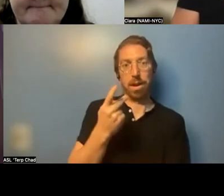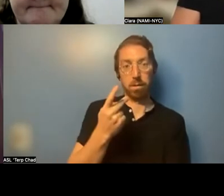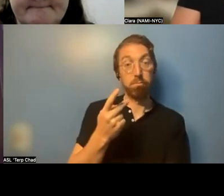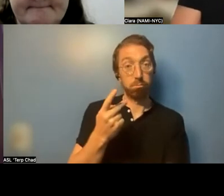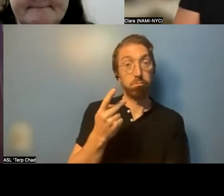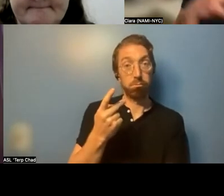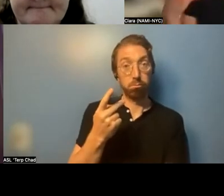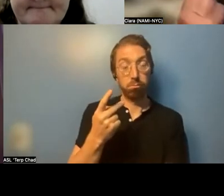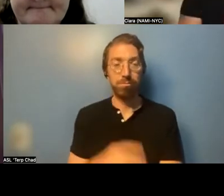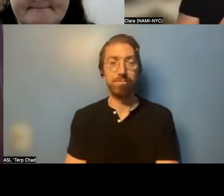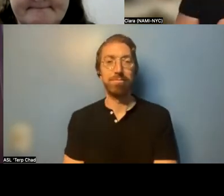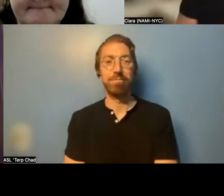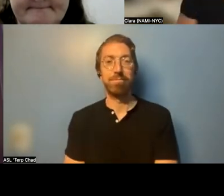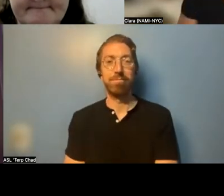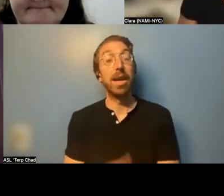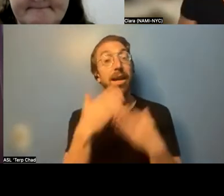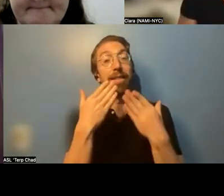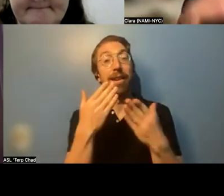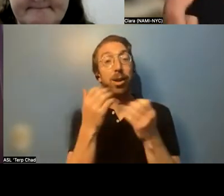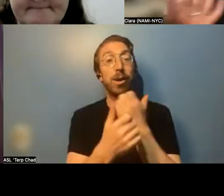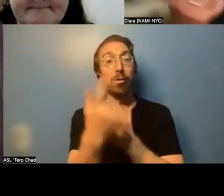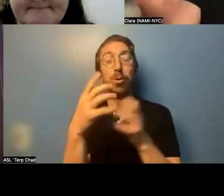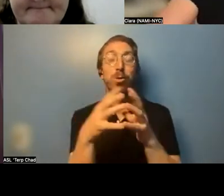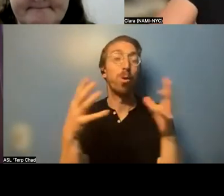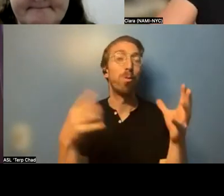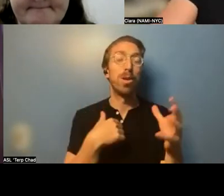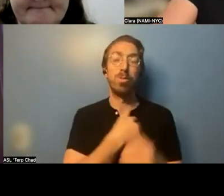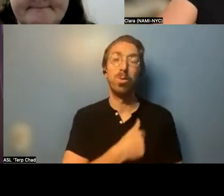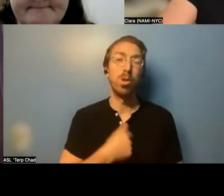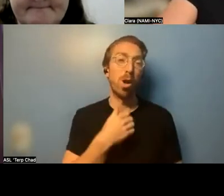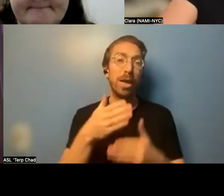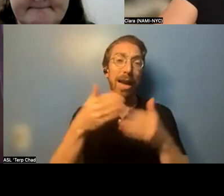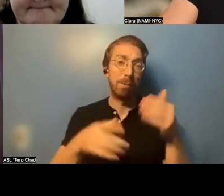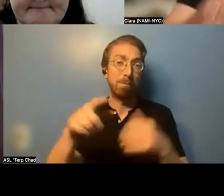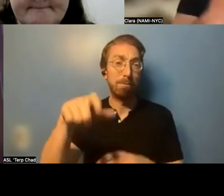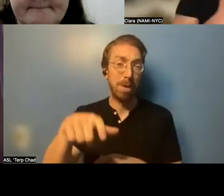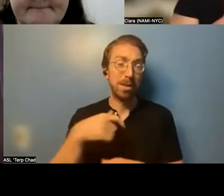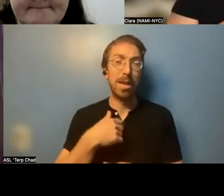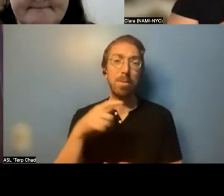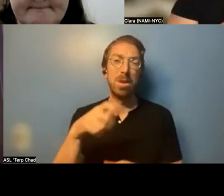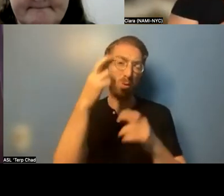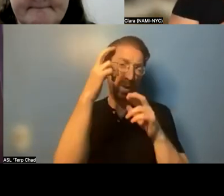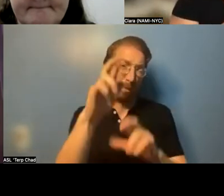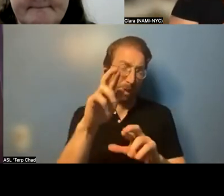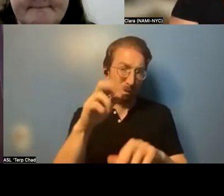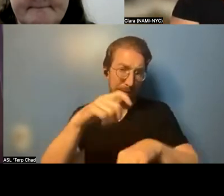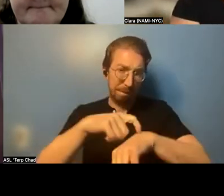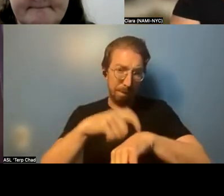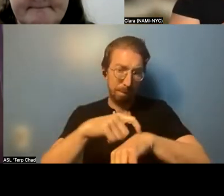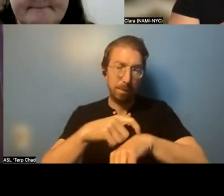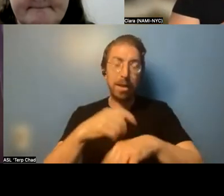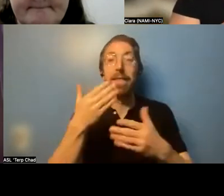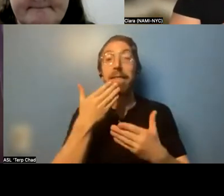so much. Um, I'm sorry to have to, to wrap this up, but I want to be respectful of everybody, everybody's time. Thank you so much to our presenters,